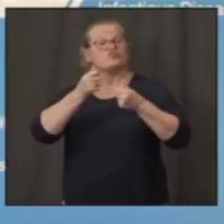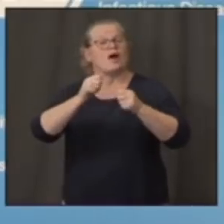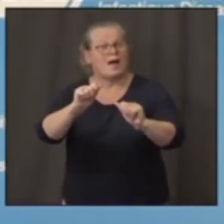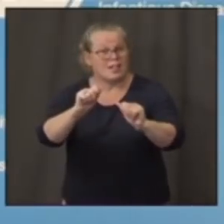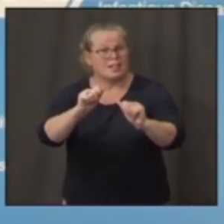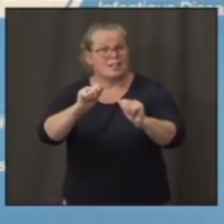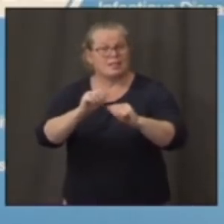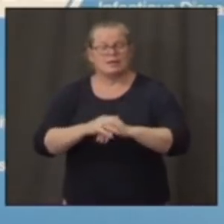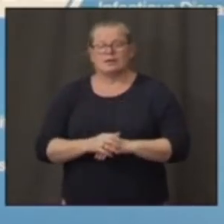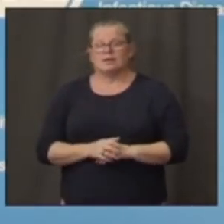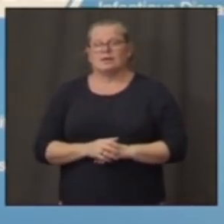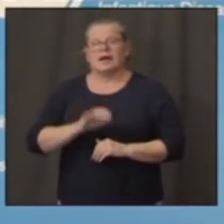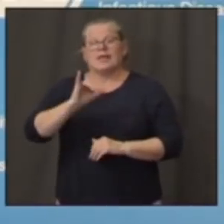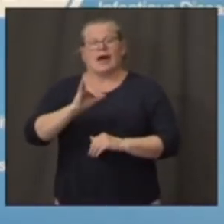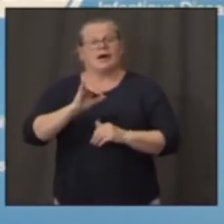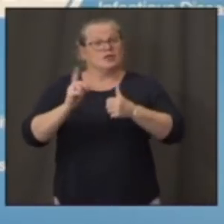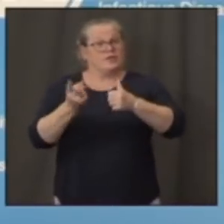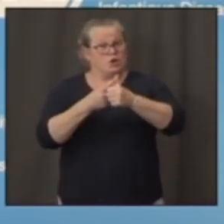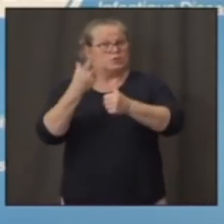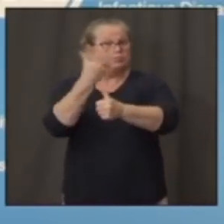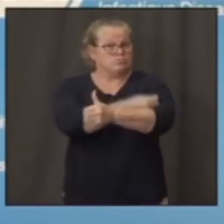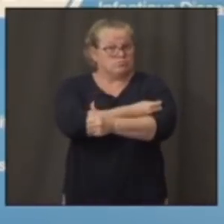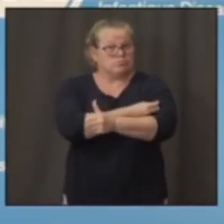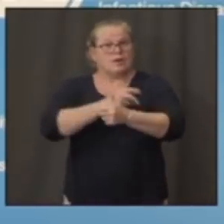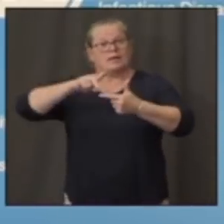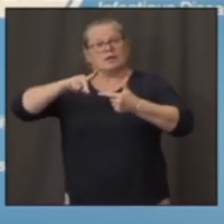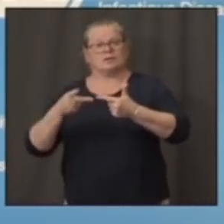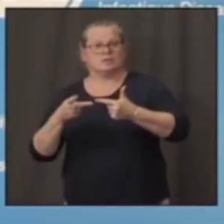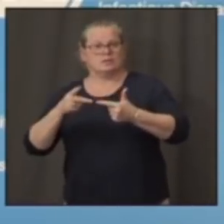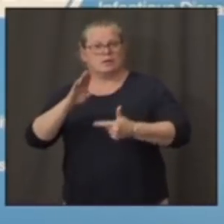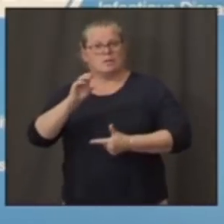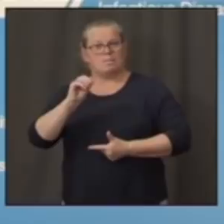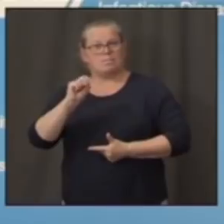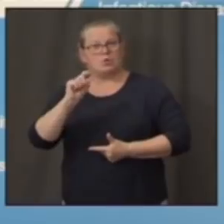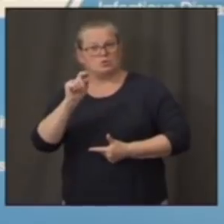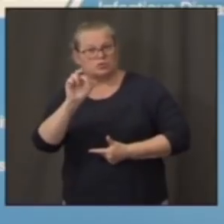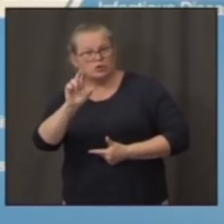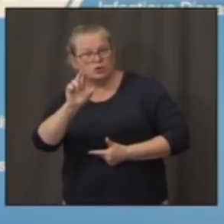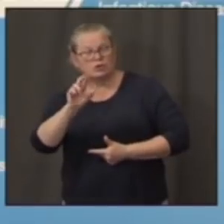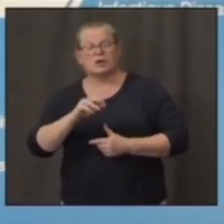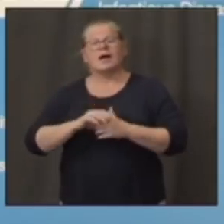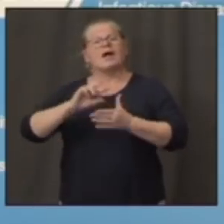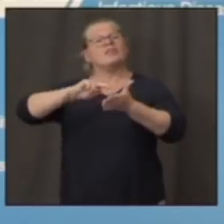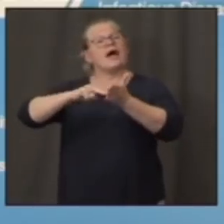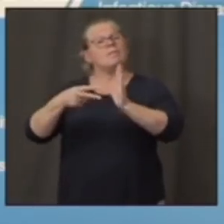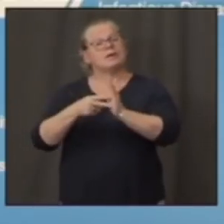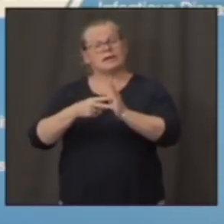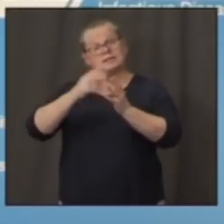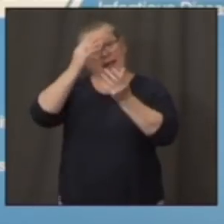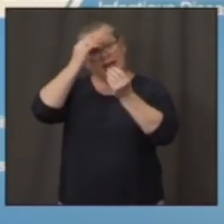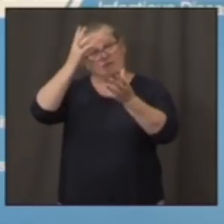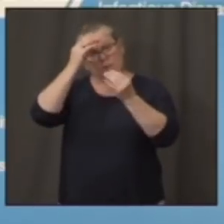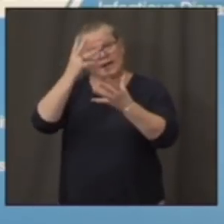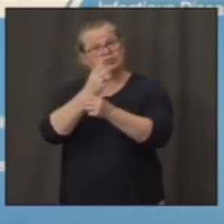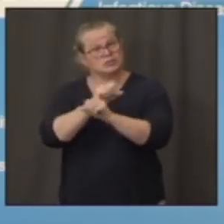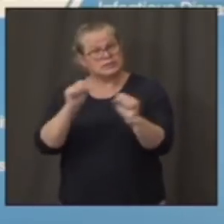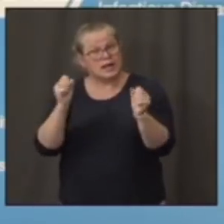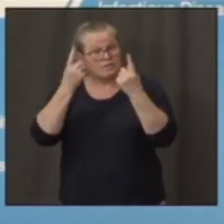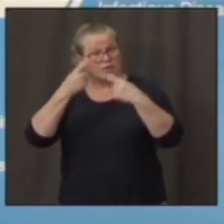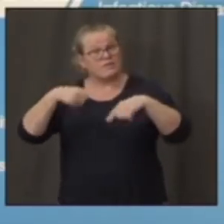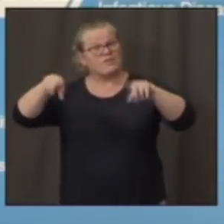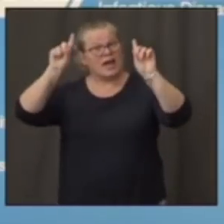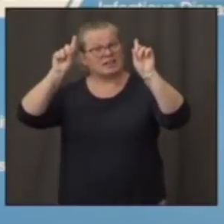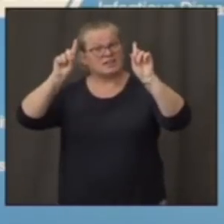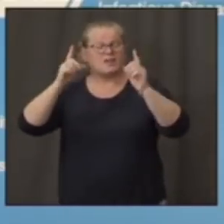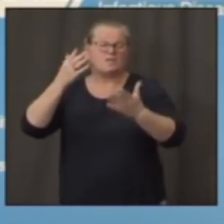means by the time you get enough information to know that it's a safe and effective vaccine, likely will be at the